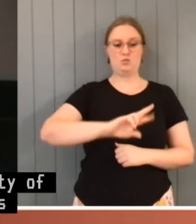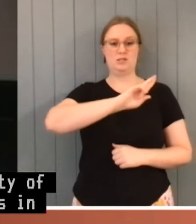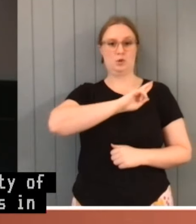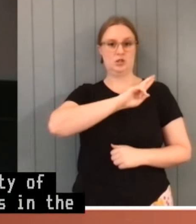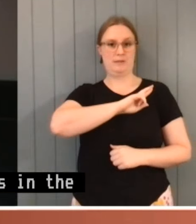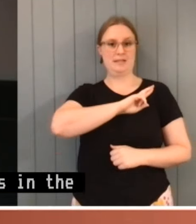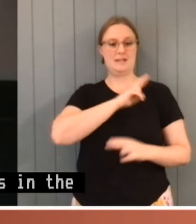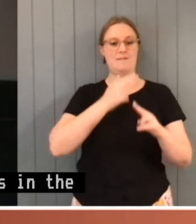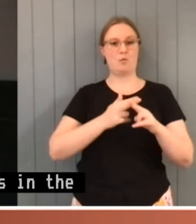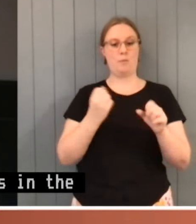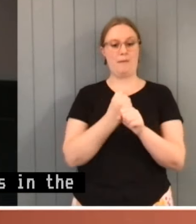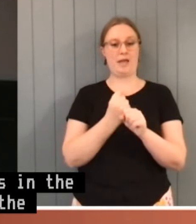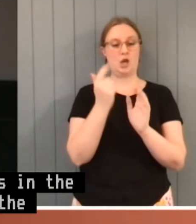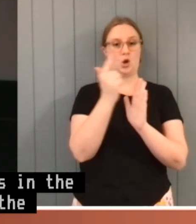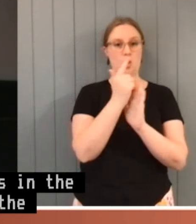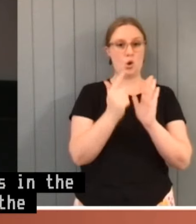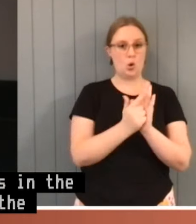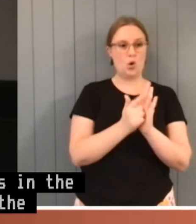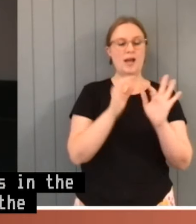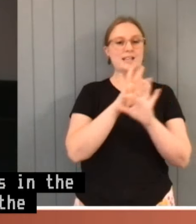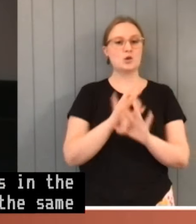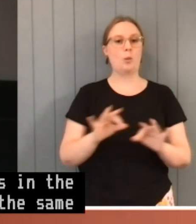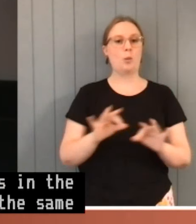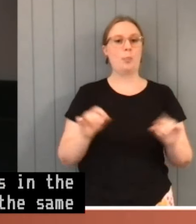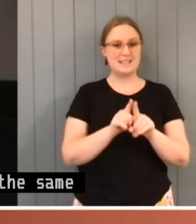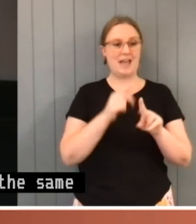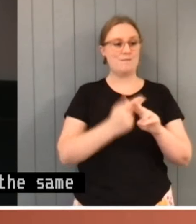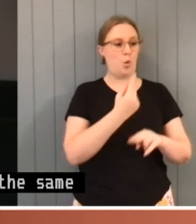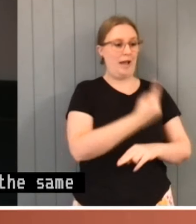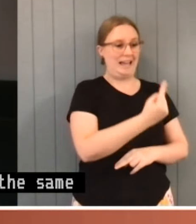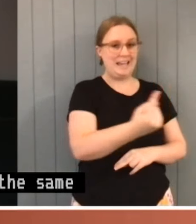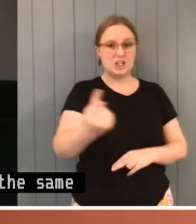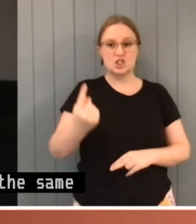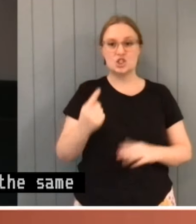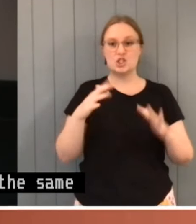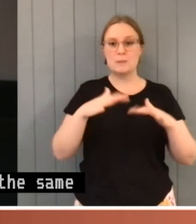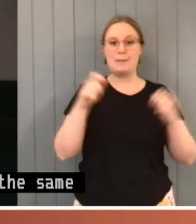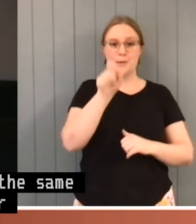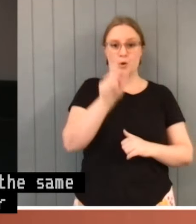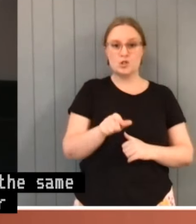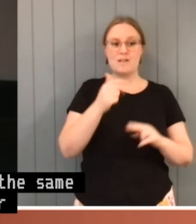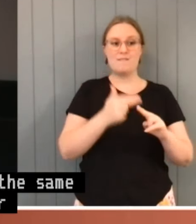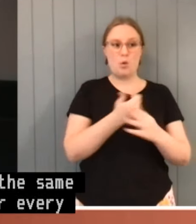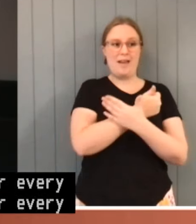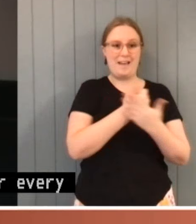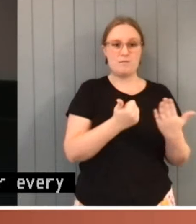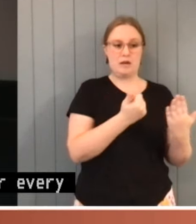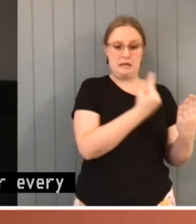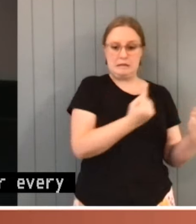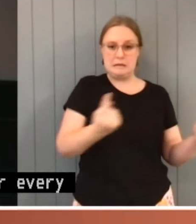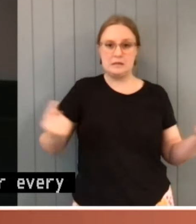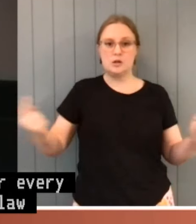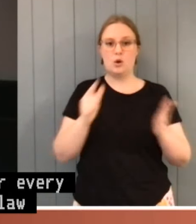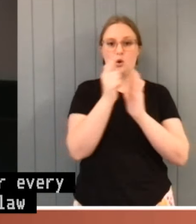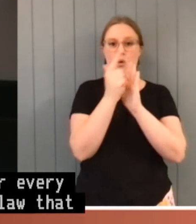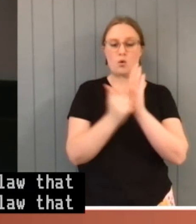detailed content for every parliamentarian for every law that the parliament considers. The volume and complexity